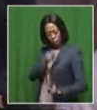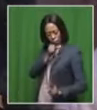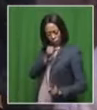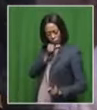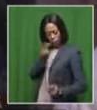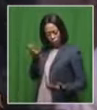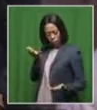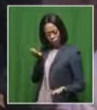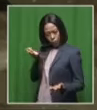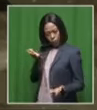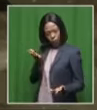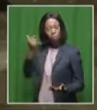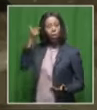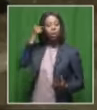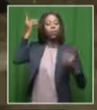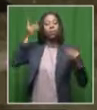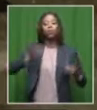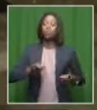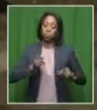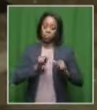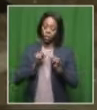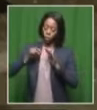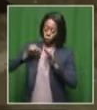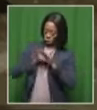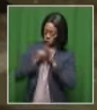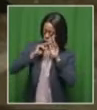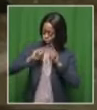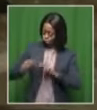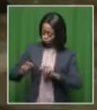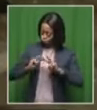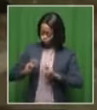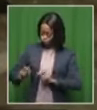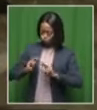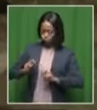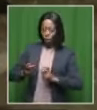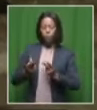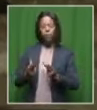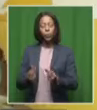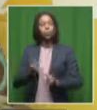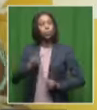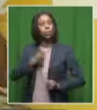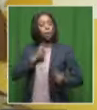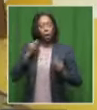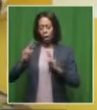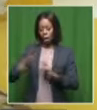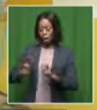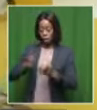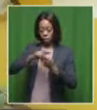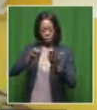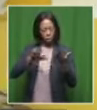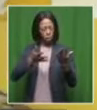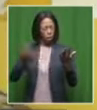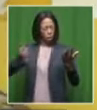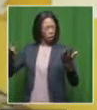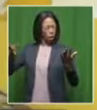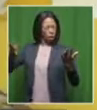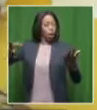let me do some research into this. And when I did the research, I saw shocking results.